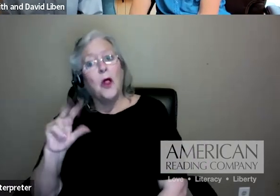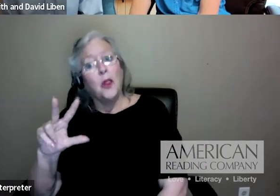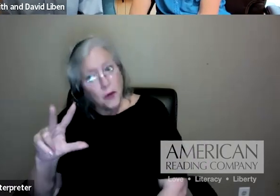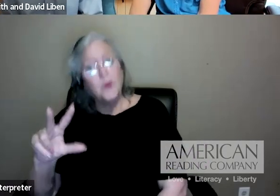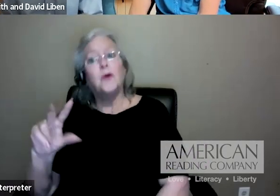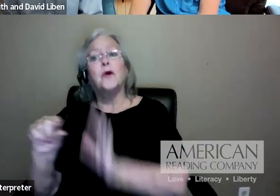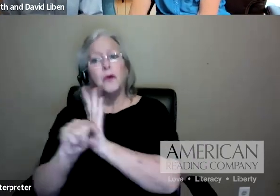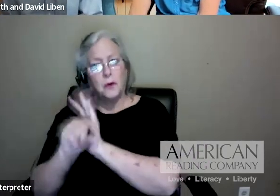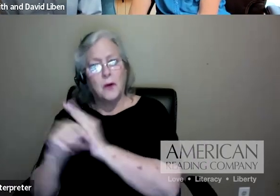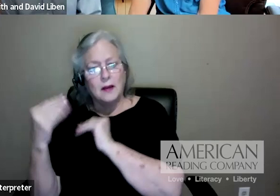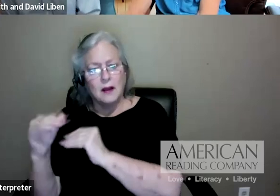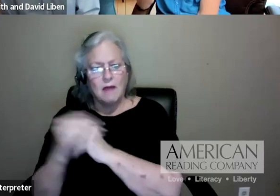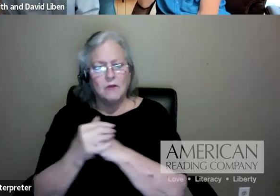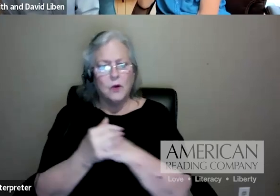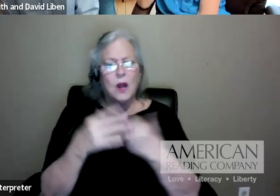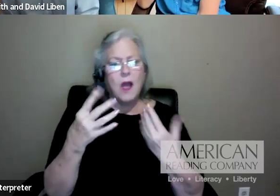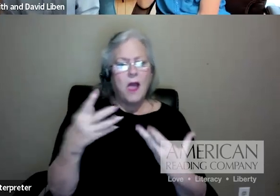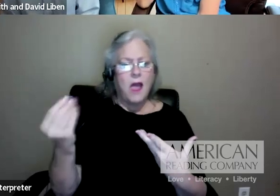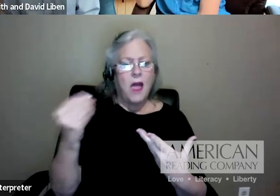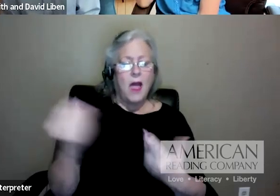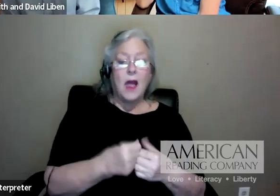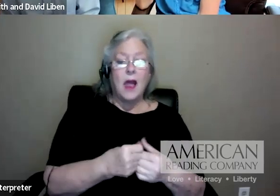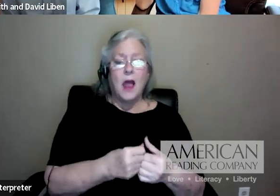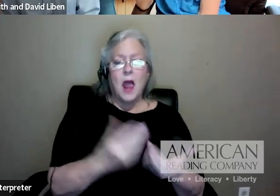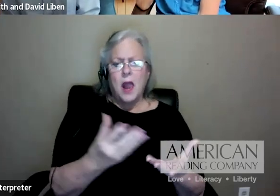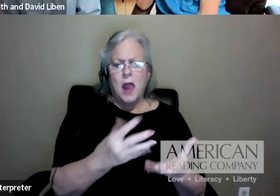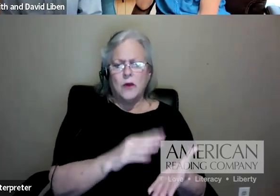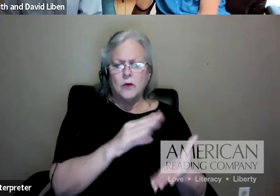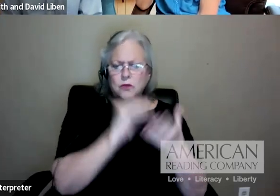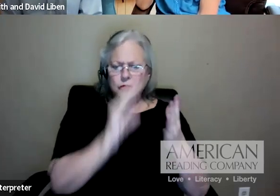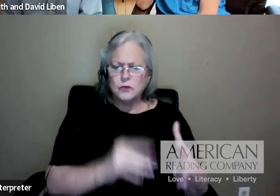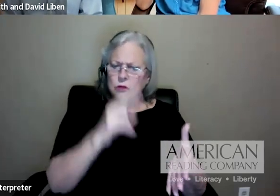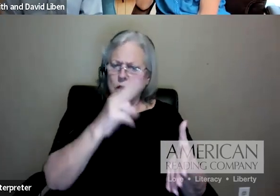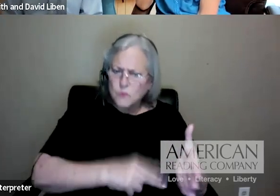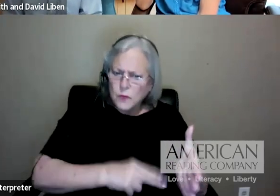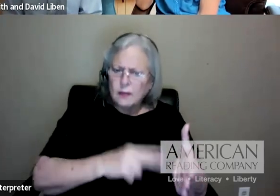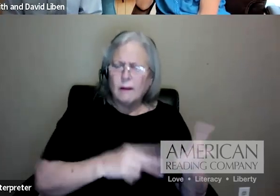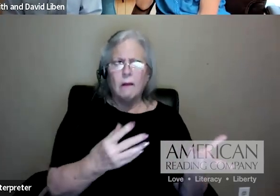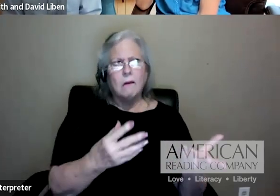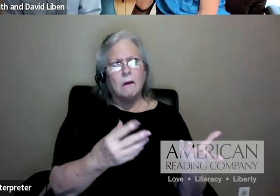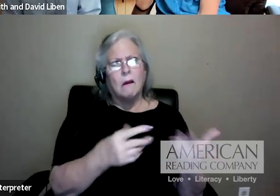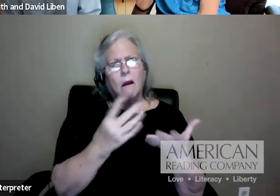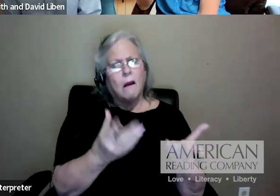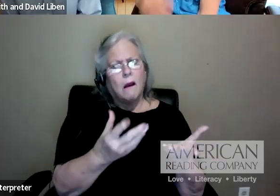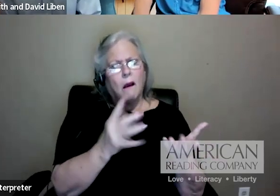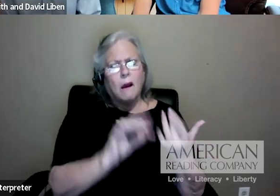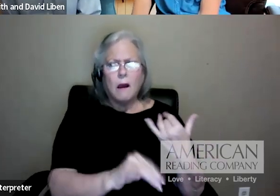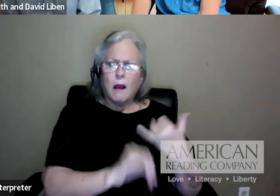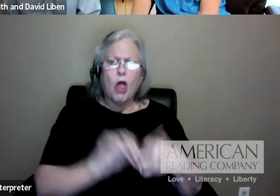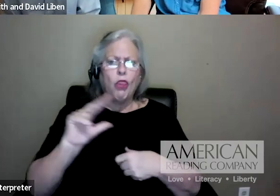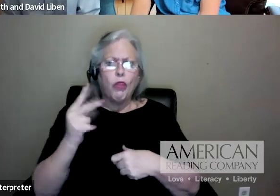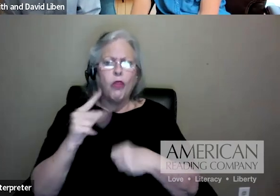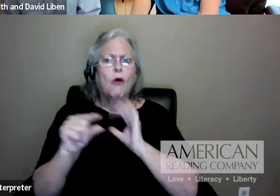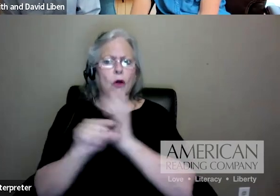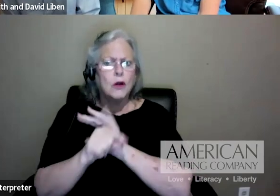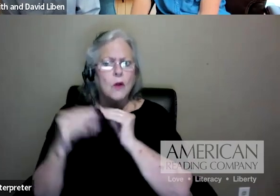the text, and the students who were reading at a third grade level but knew more about baseball did just as well as